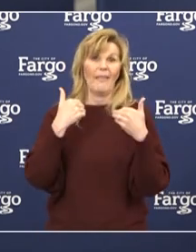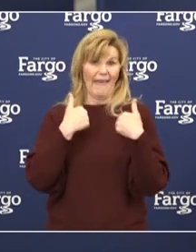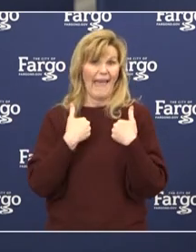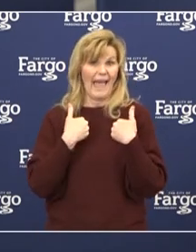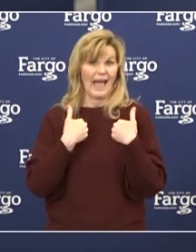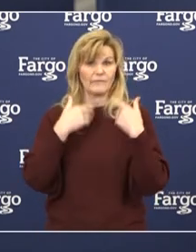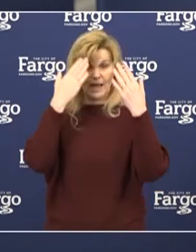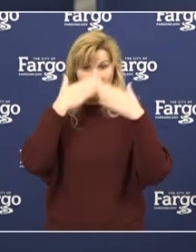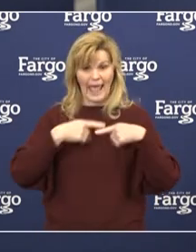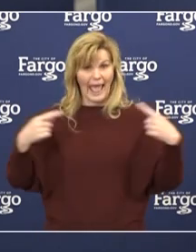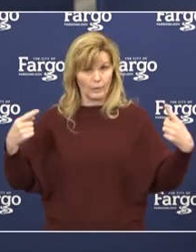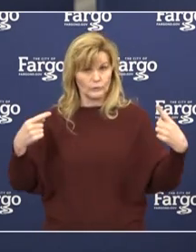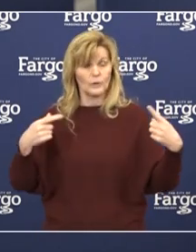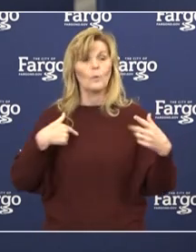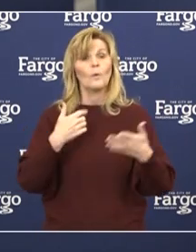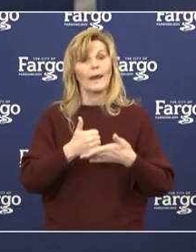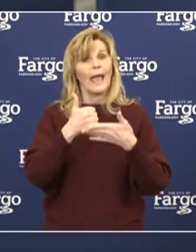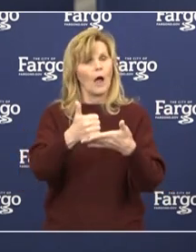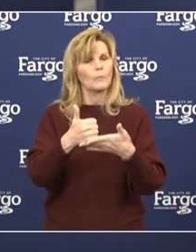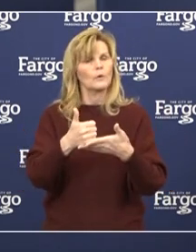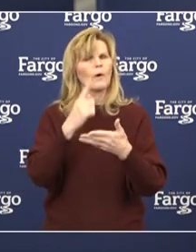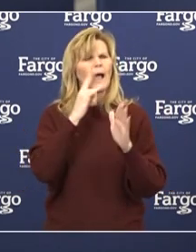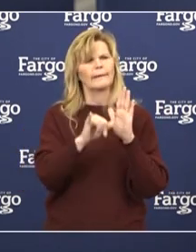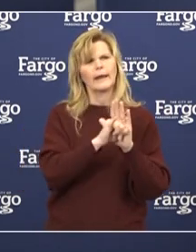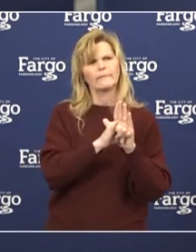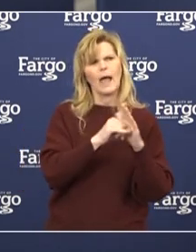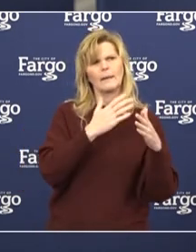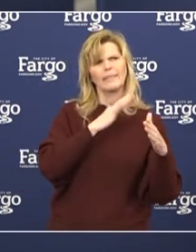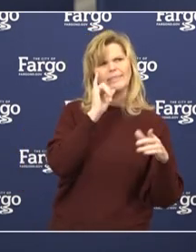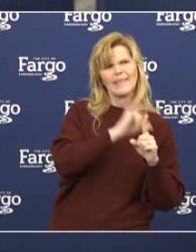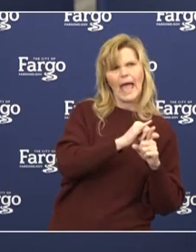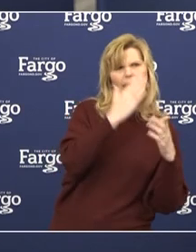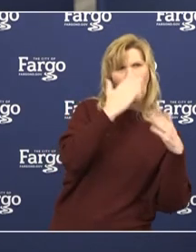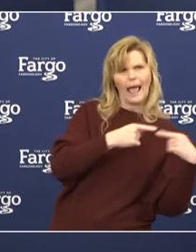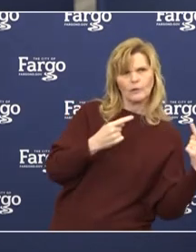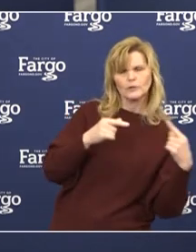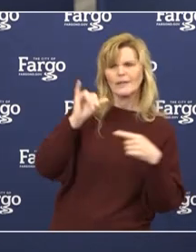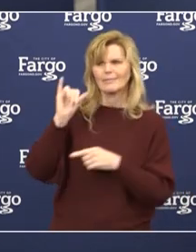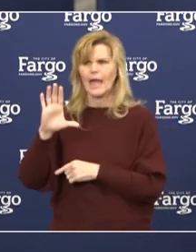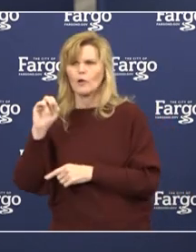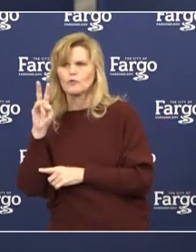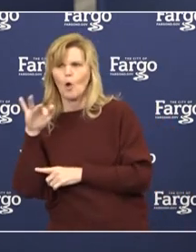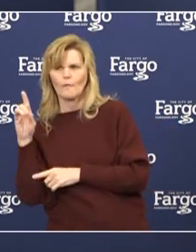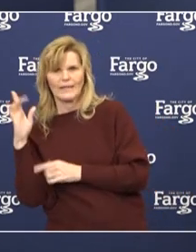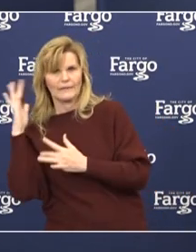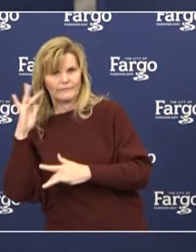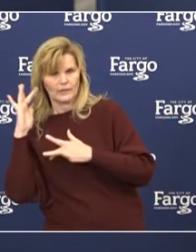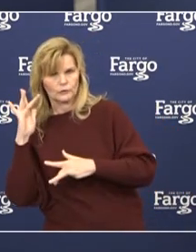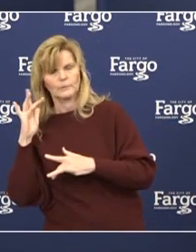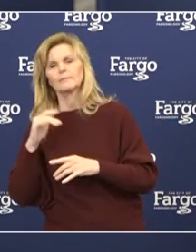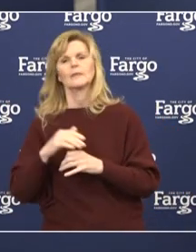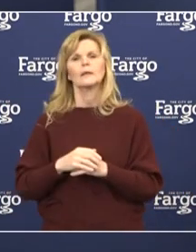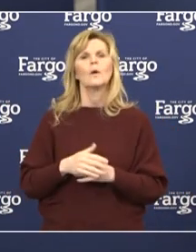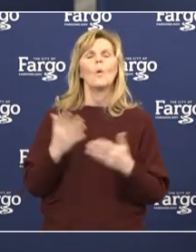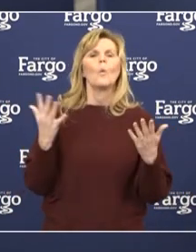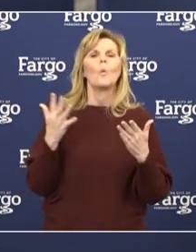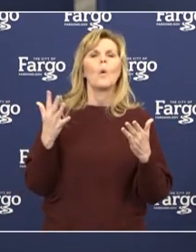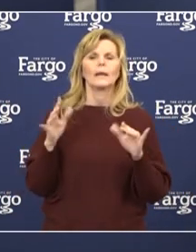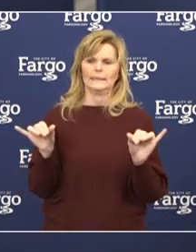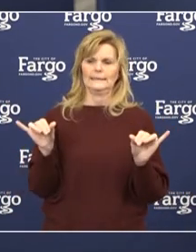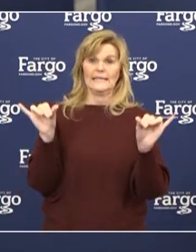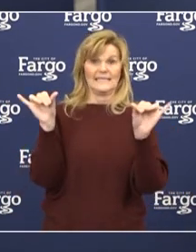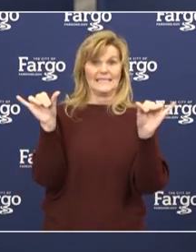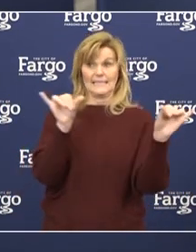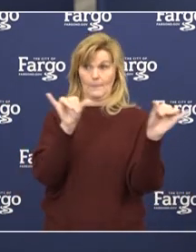people understand how they can help differentiate between allergies or possible COVID infection. Some of the symptoms that are similar